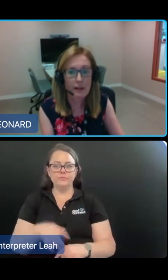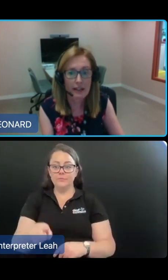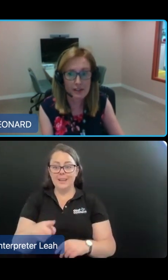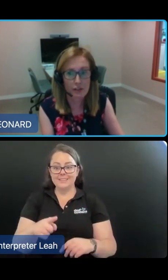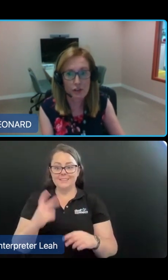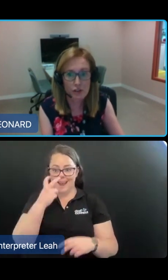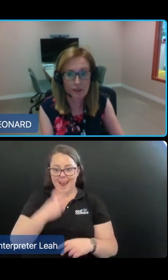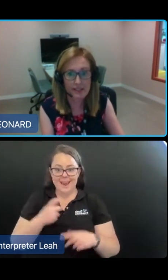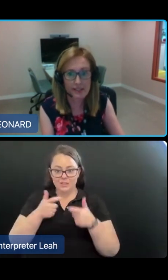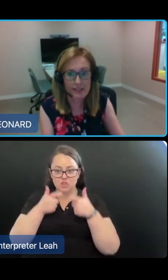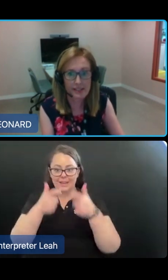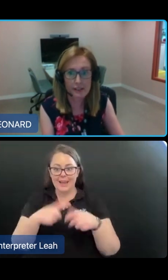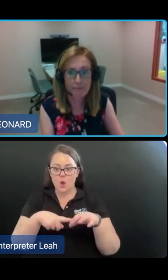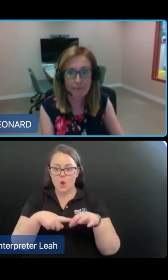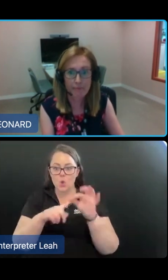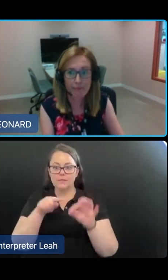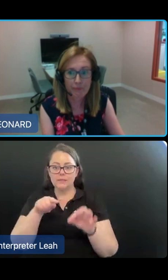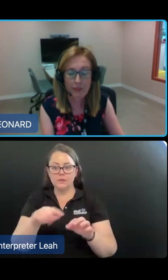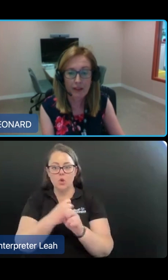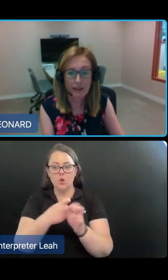.au and search stronger standards.